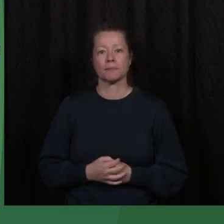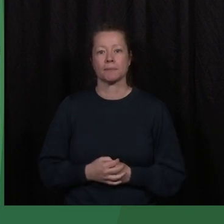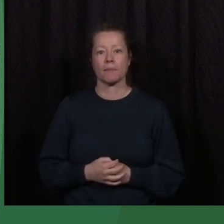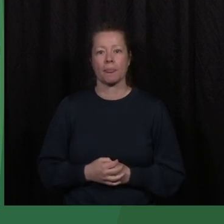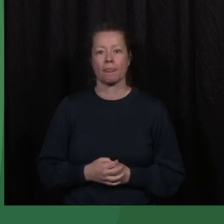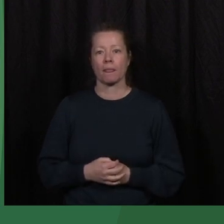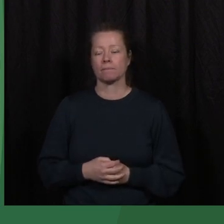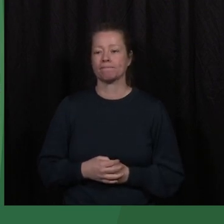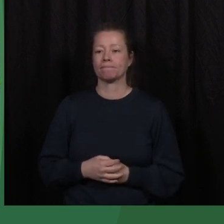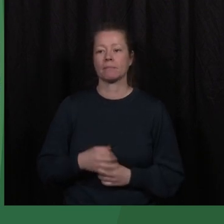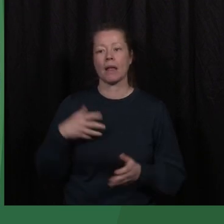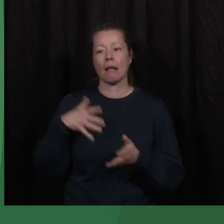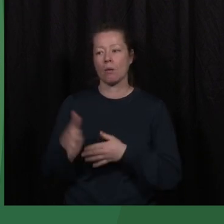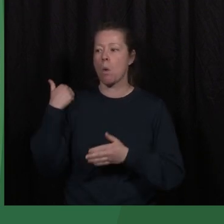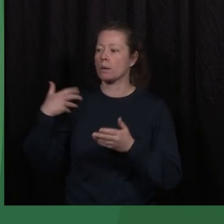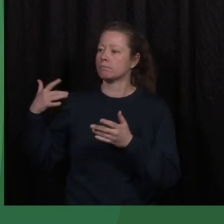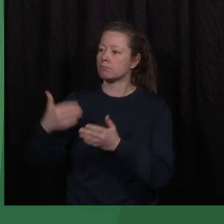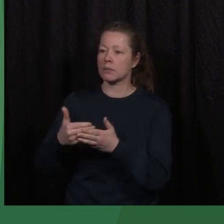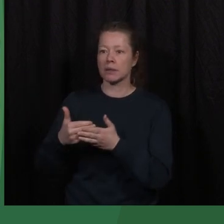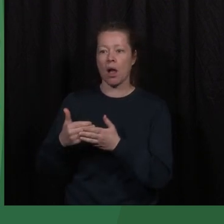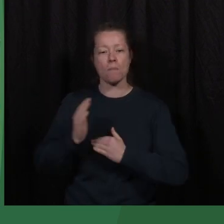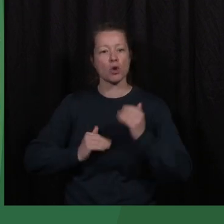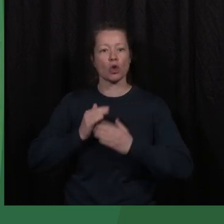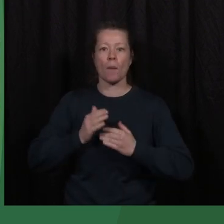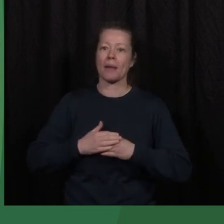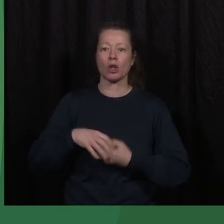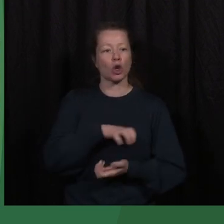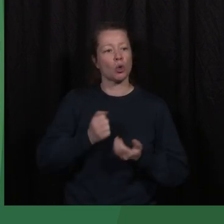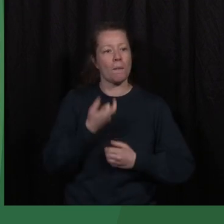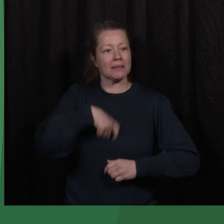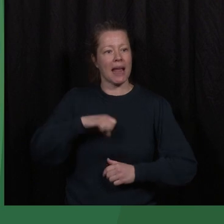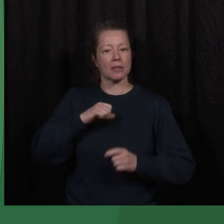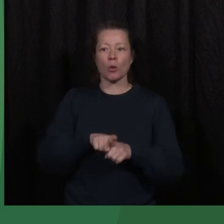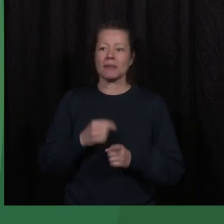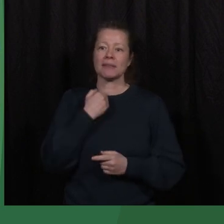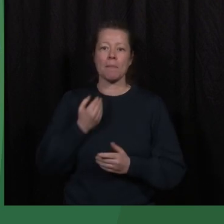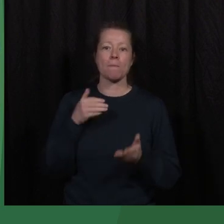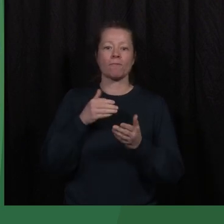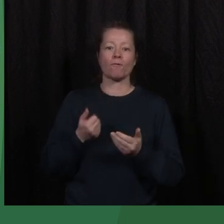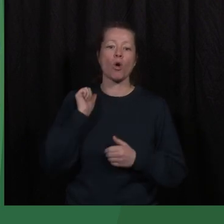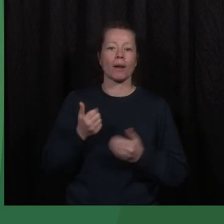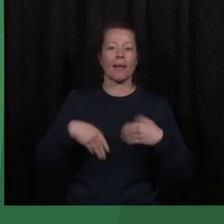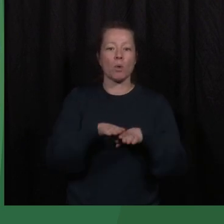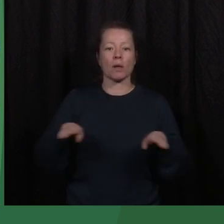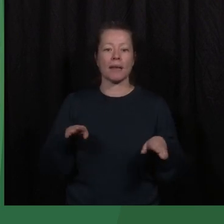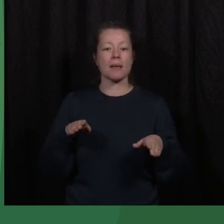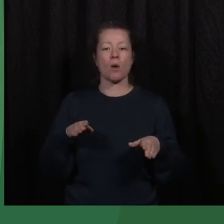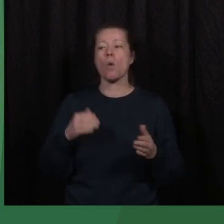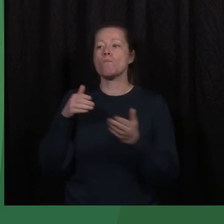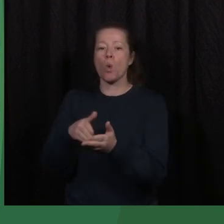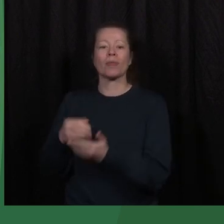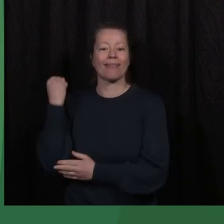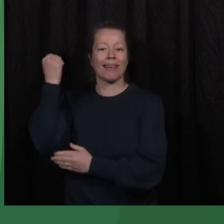Over the years, I built a reputation for myself as a voice for democracy, a voice against dictatorship. There are many who